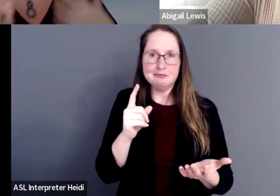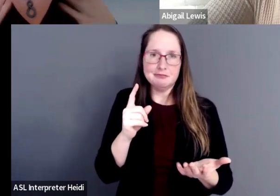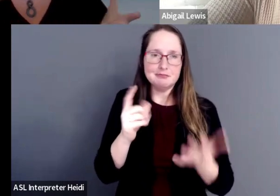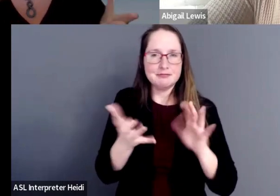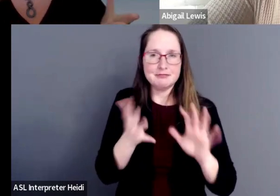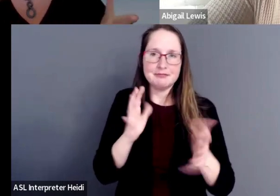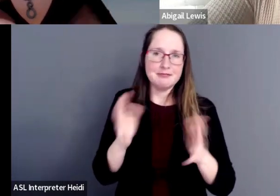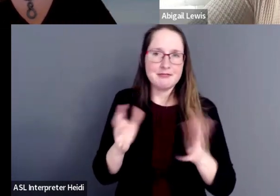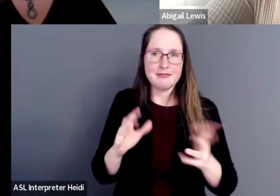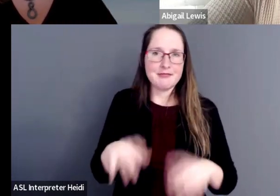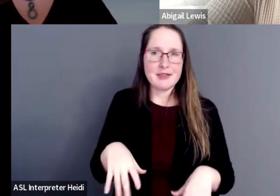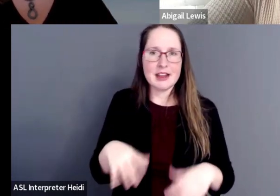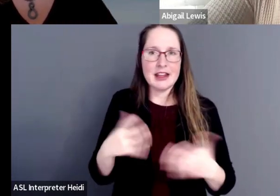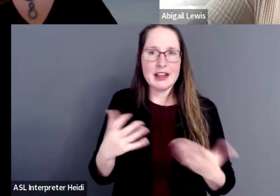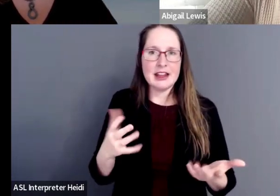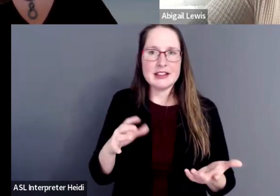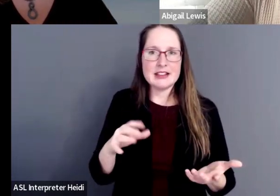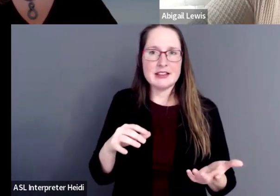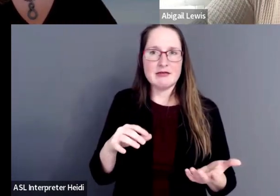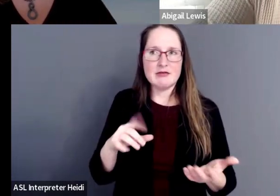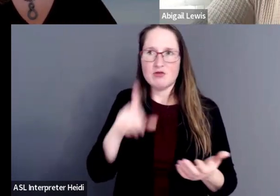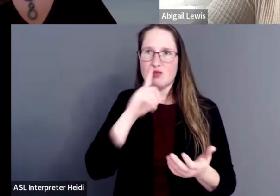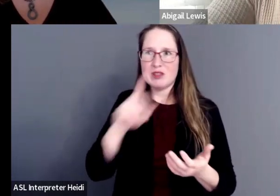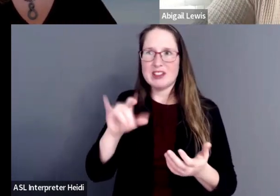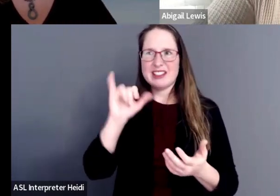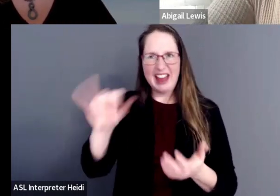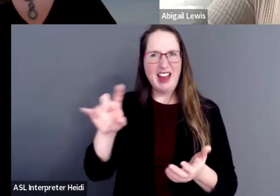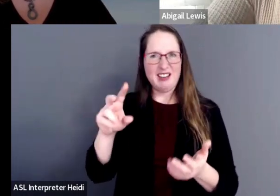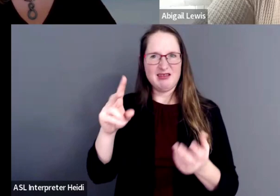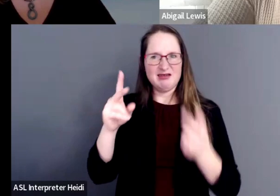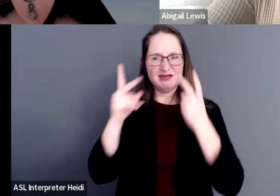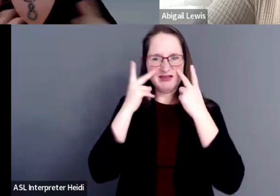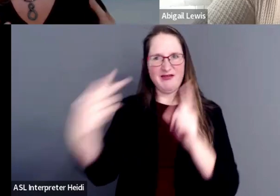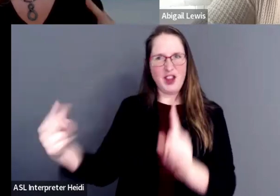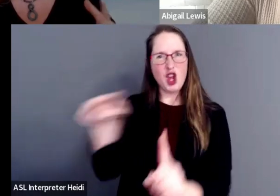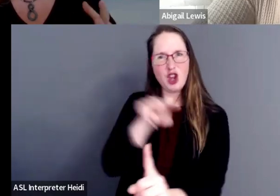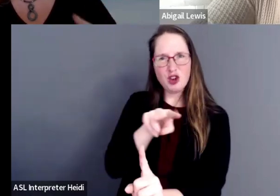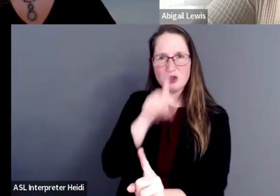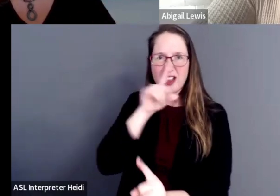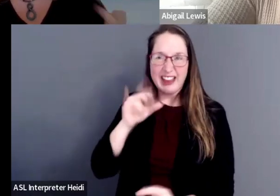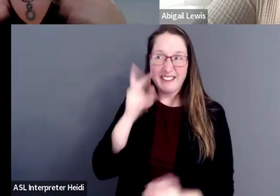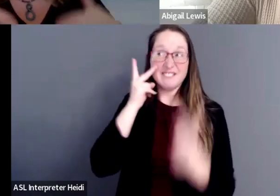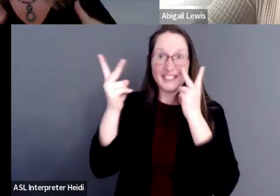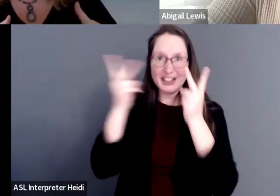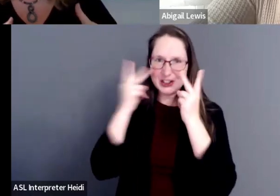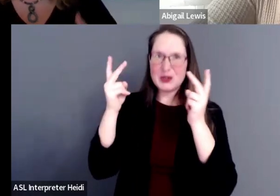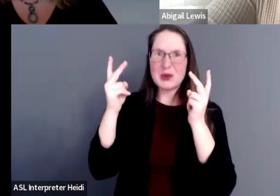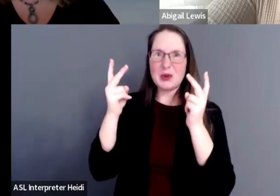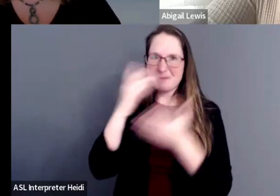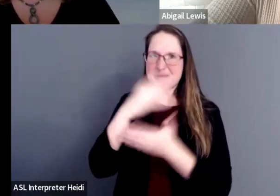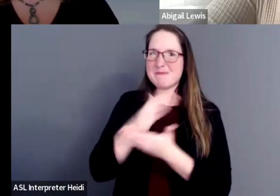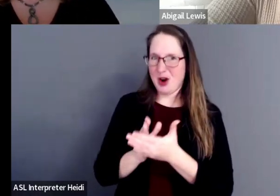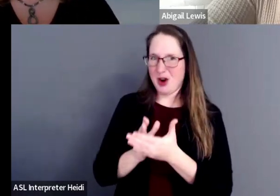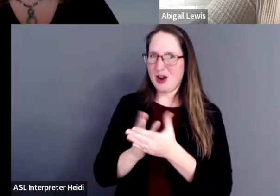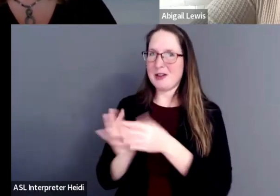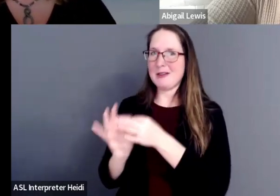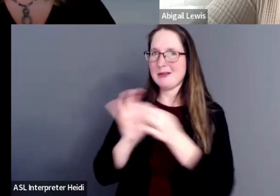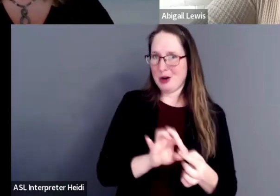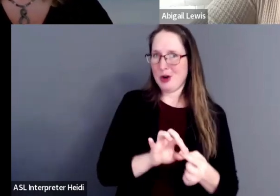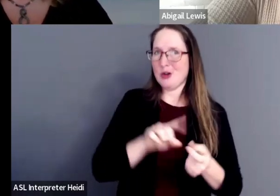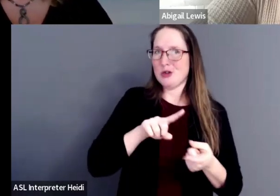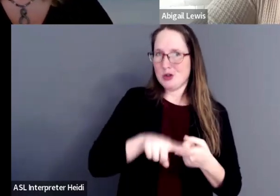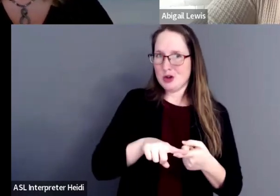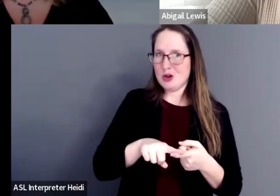it's that outlook. And so I think it's that visual piece that goes back into internalizing